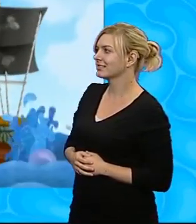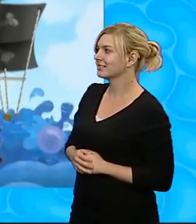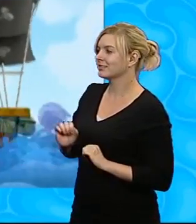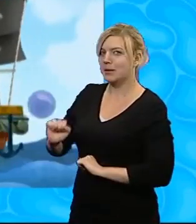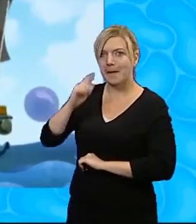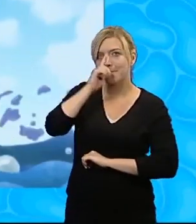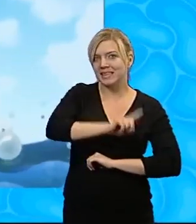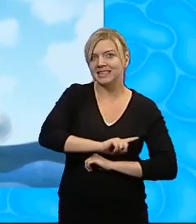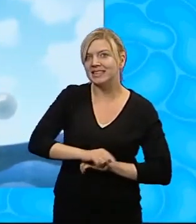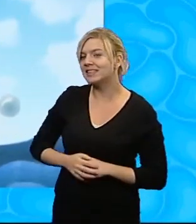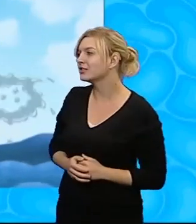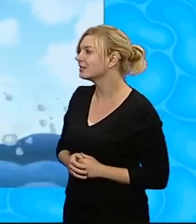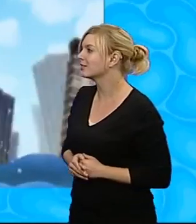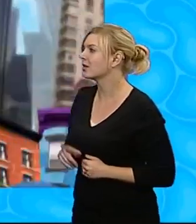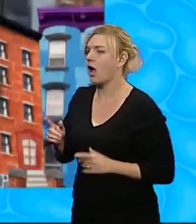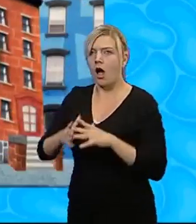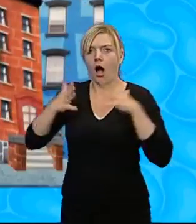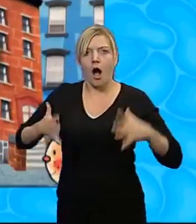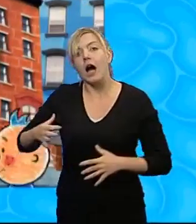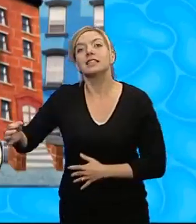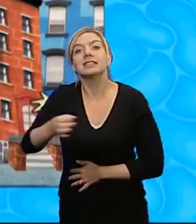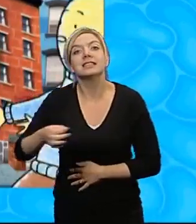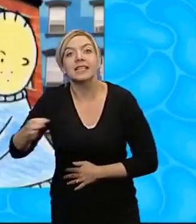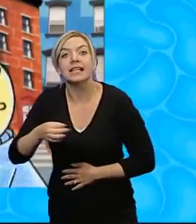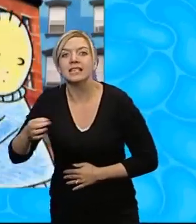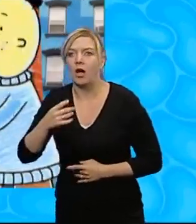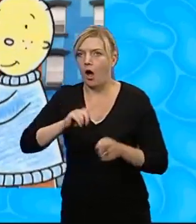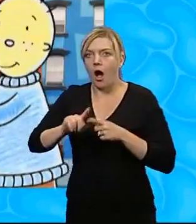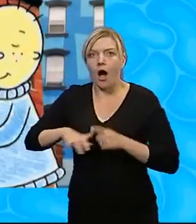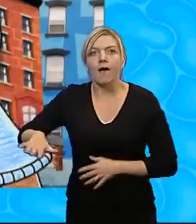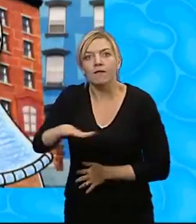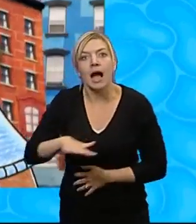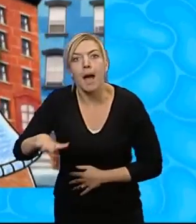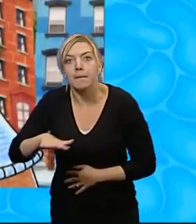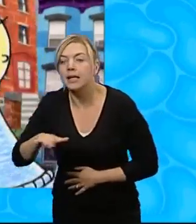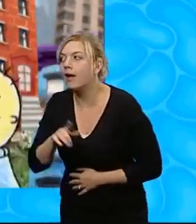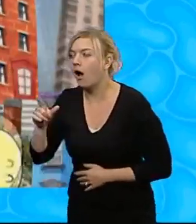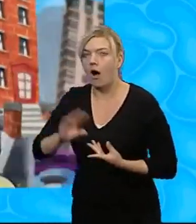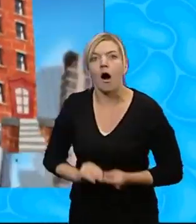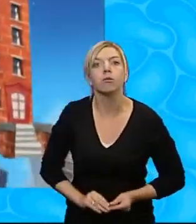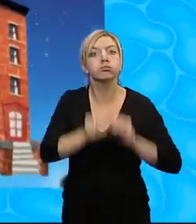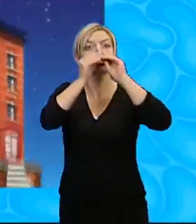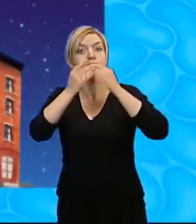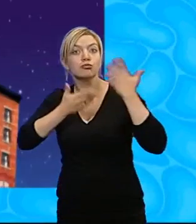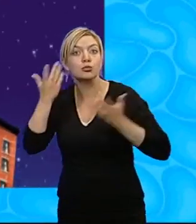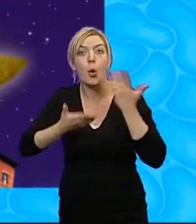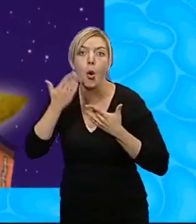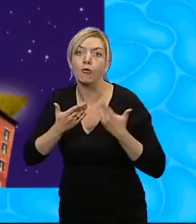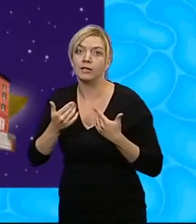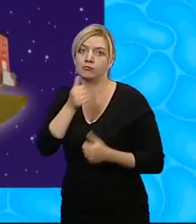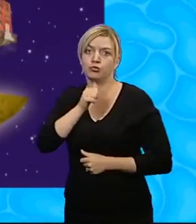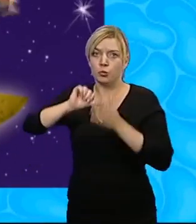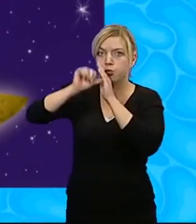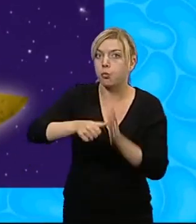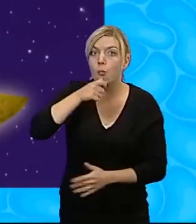Pinky Dinky Doo In the great big city with all the Dinky Doos Pinky makes up stories with fancy words